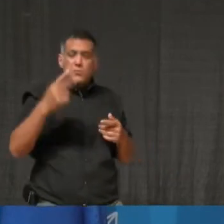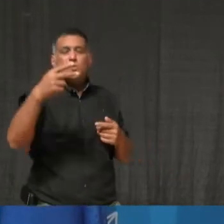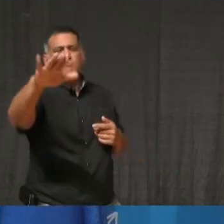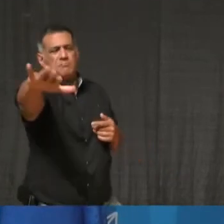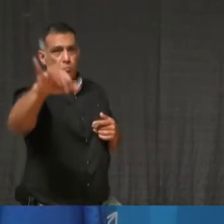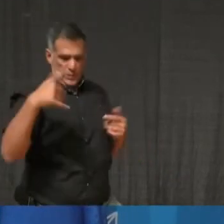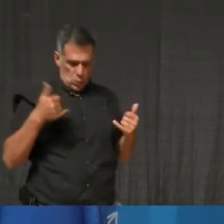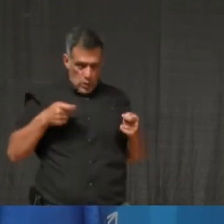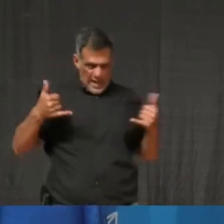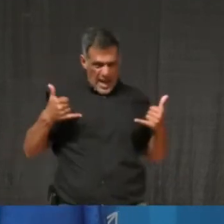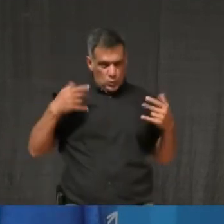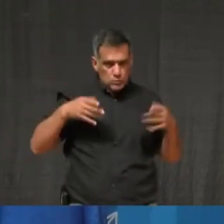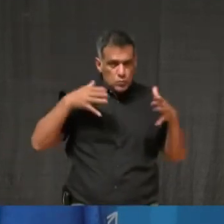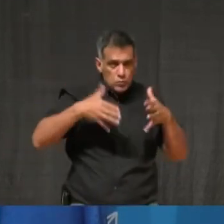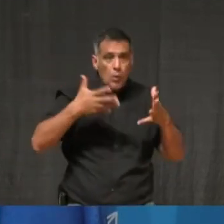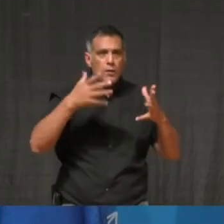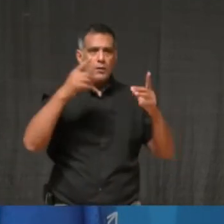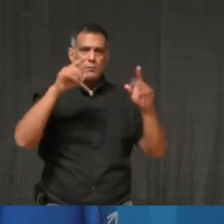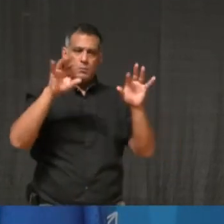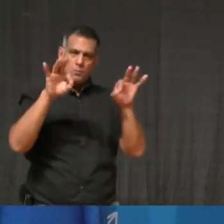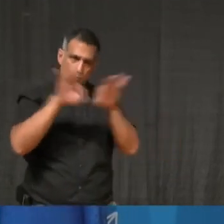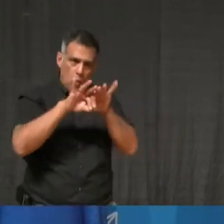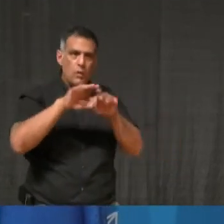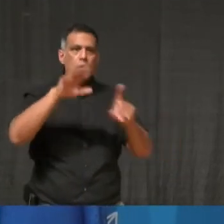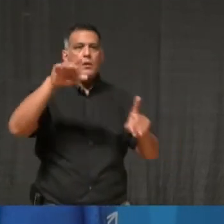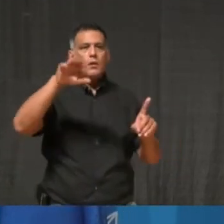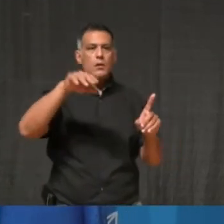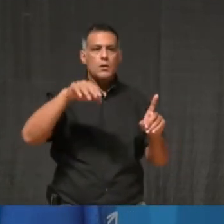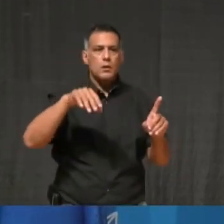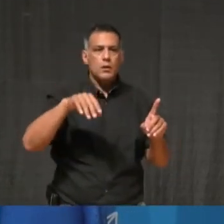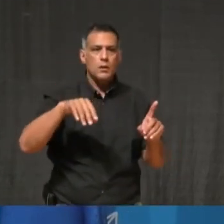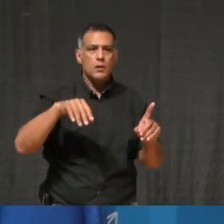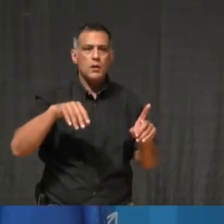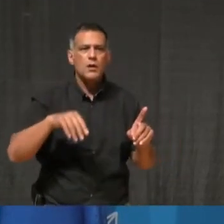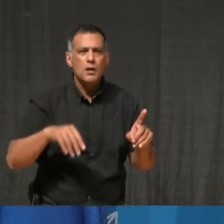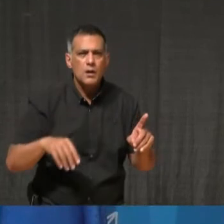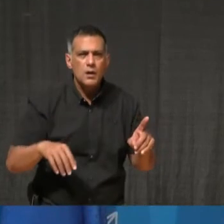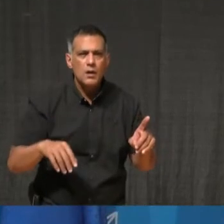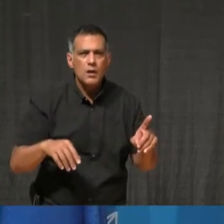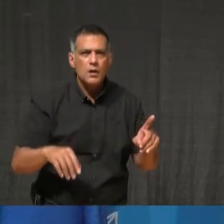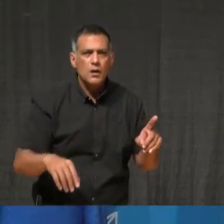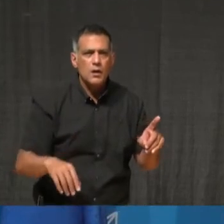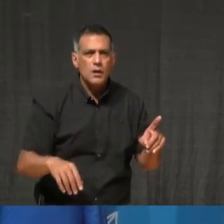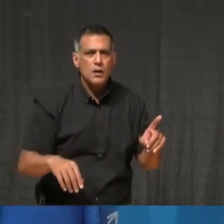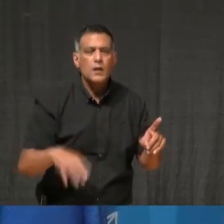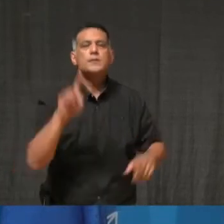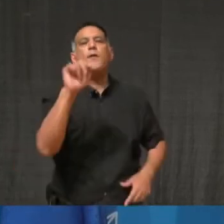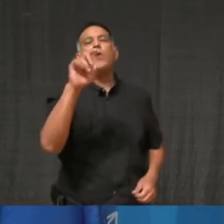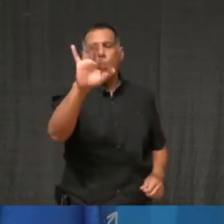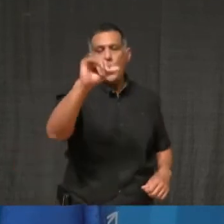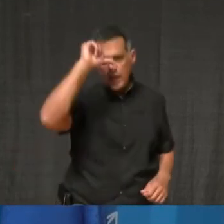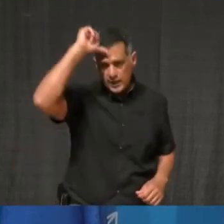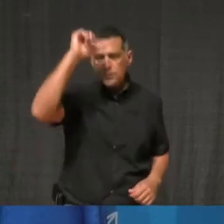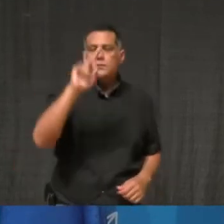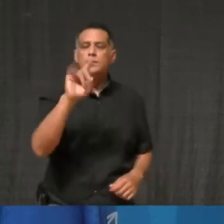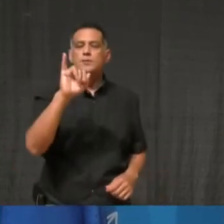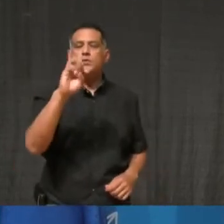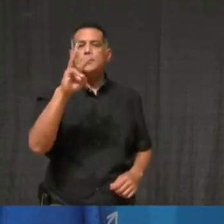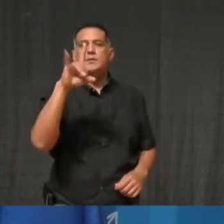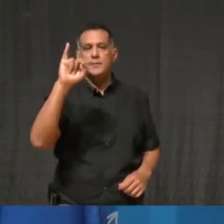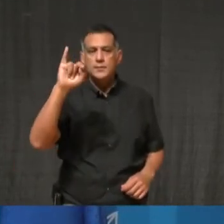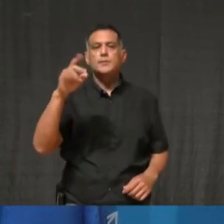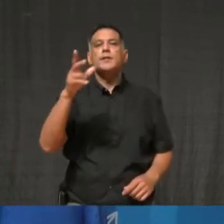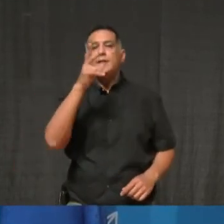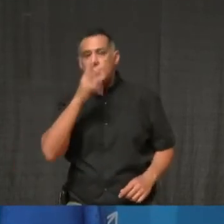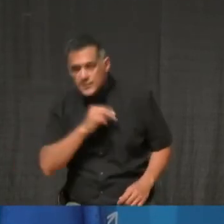you know, they come up because they're topical to the time. So certainly ahead of Easter, we were speaking to Easter. You know, to Eidolata, you know, we were speaking